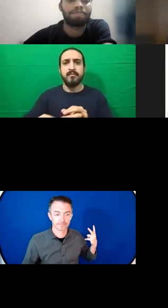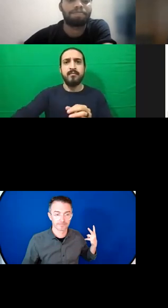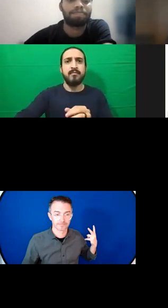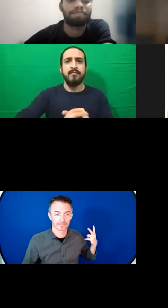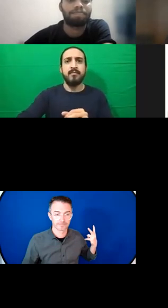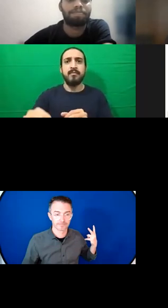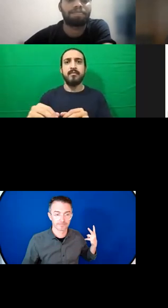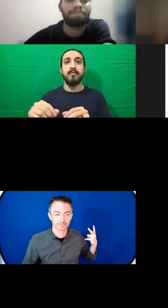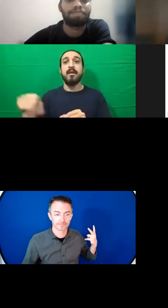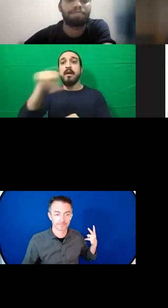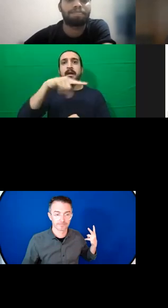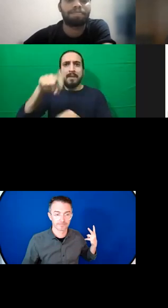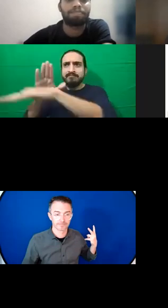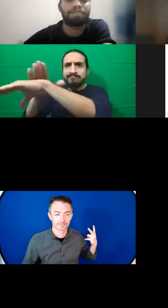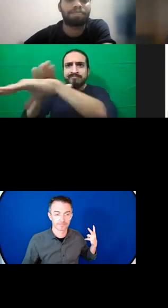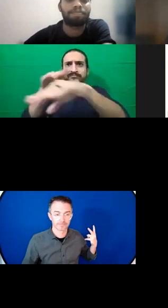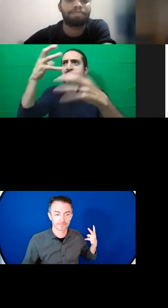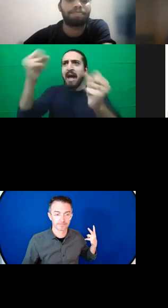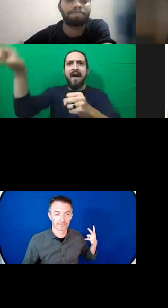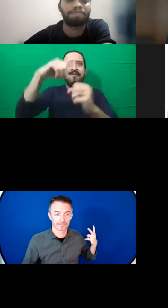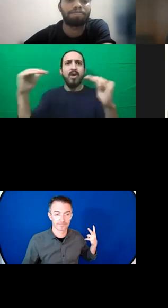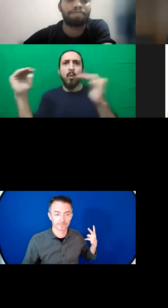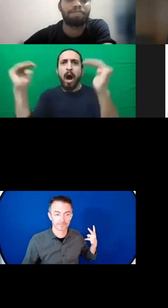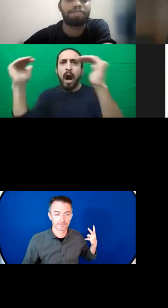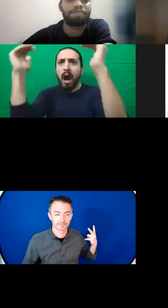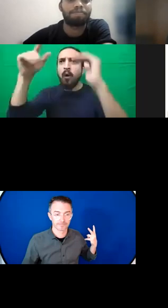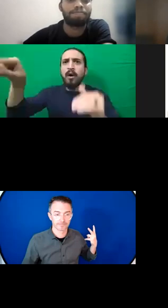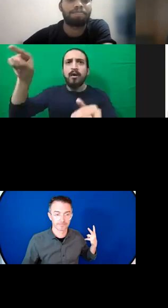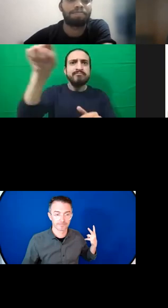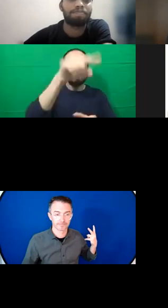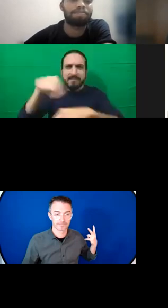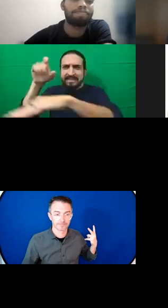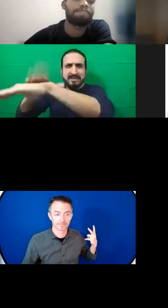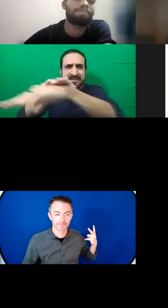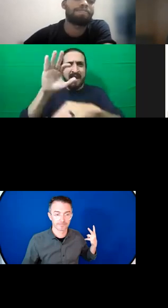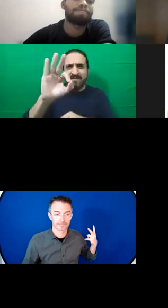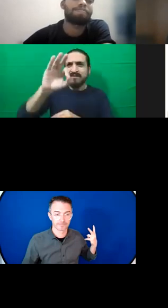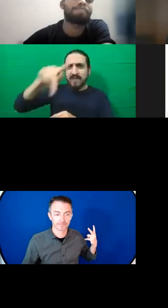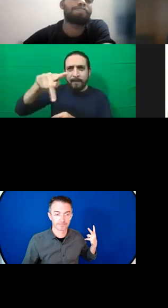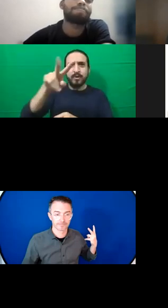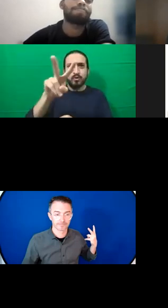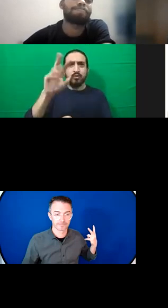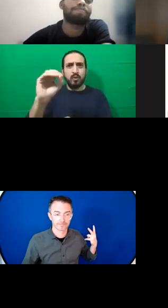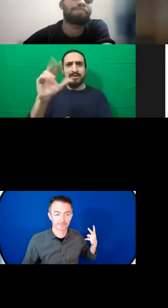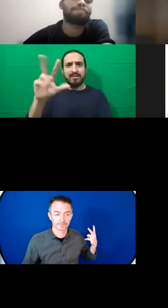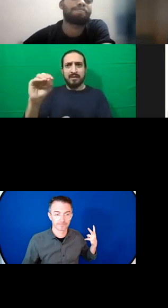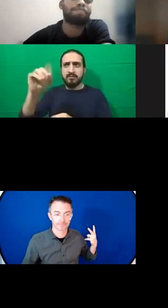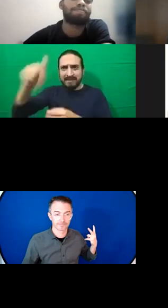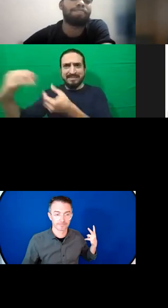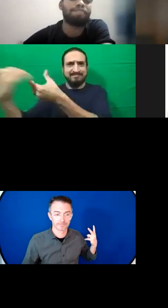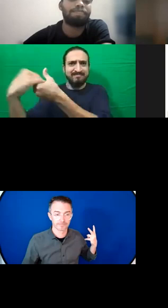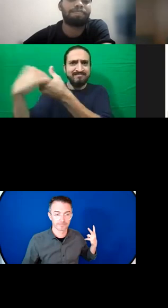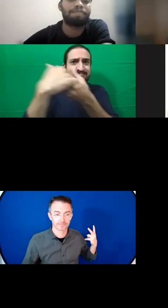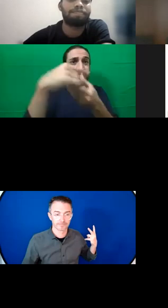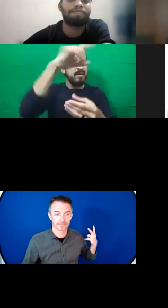make an FP2030 commitment. We ask that governments make commitments with explicit emergency preparedness and